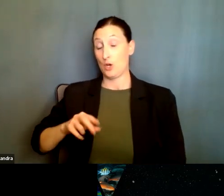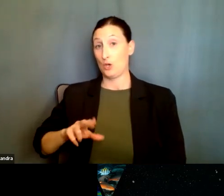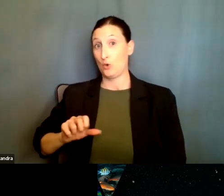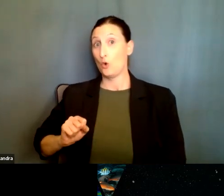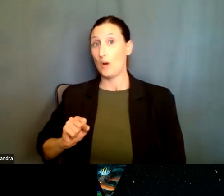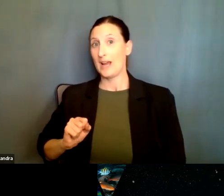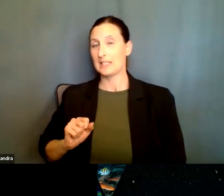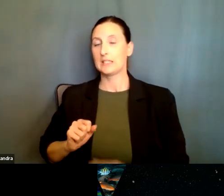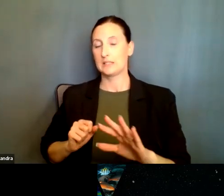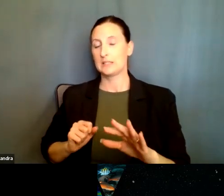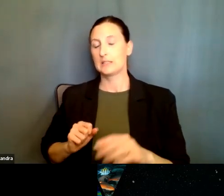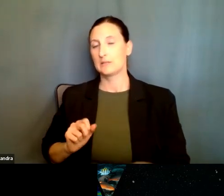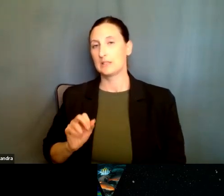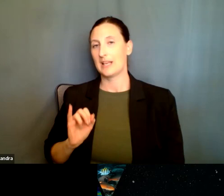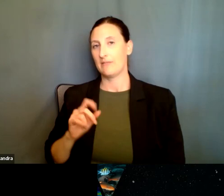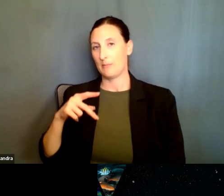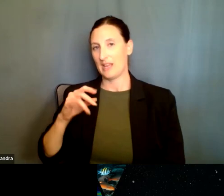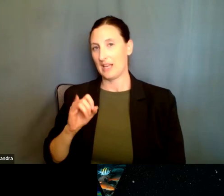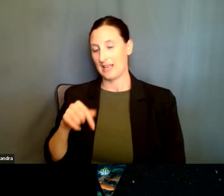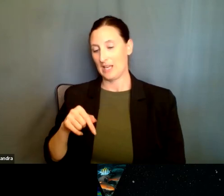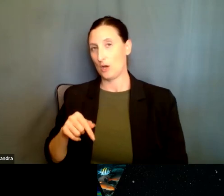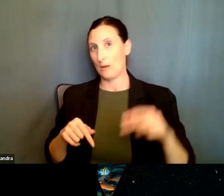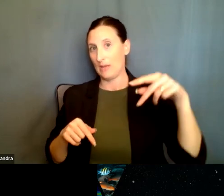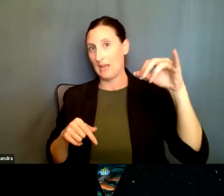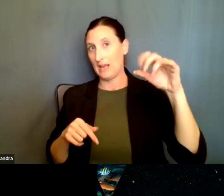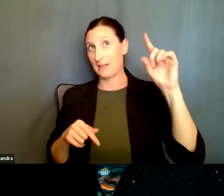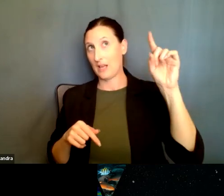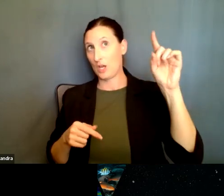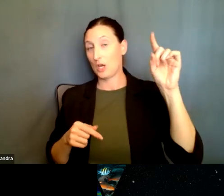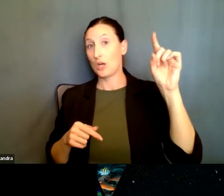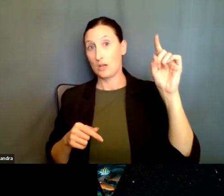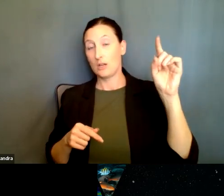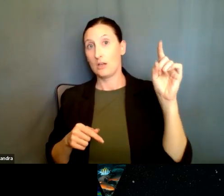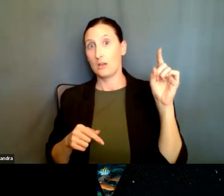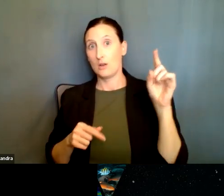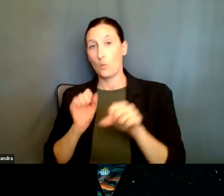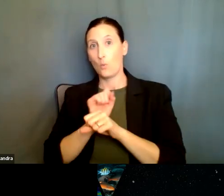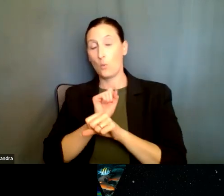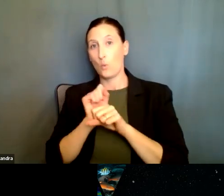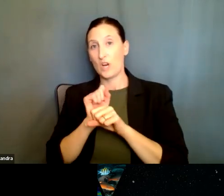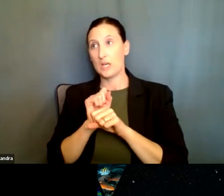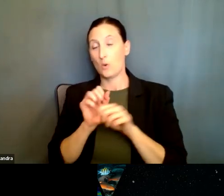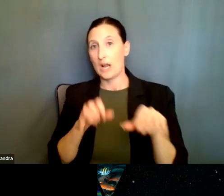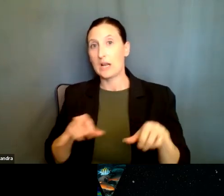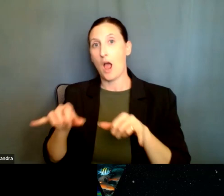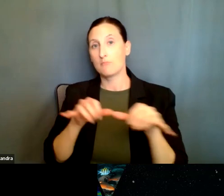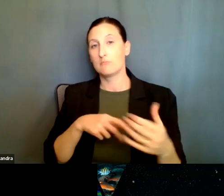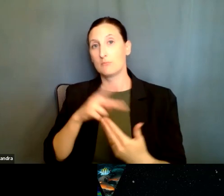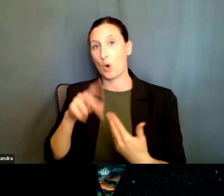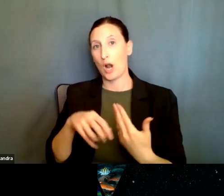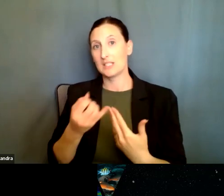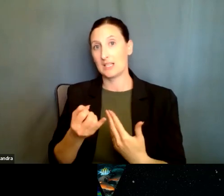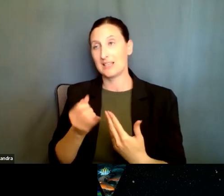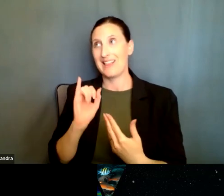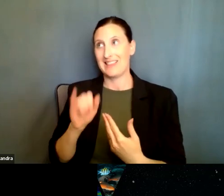There is a PI in Canada and, uh, the, the, um, proposal